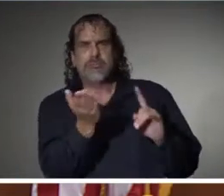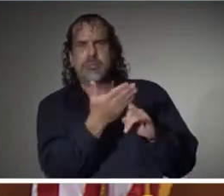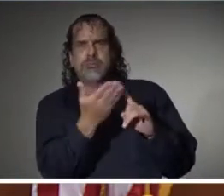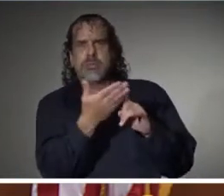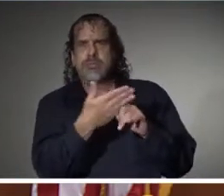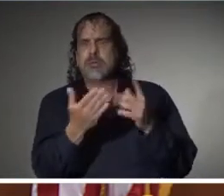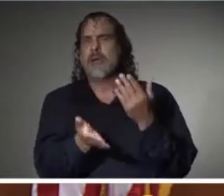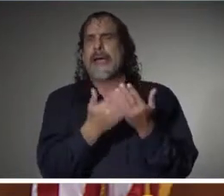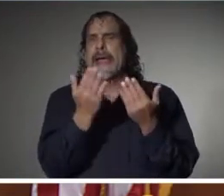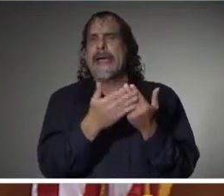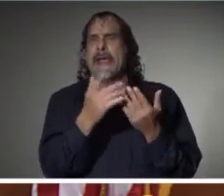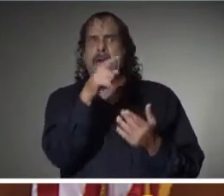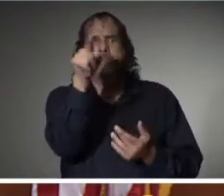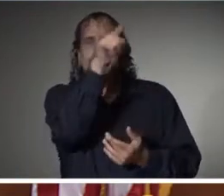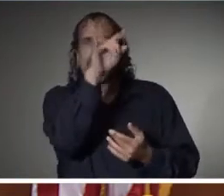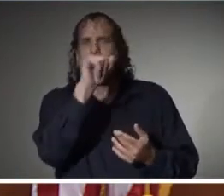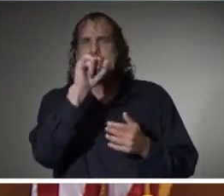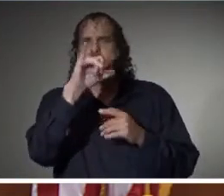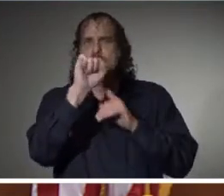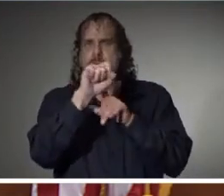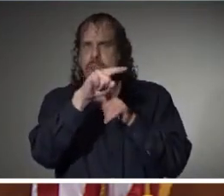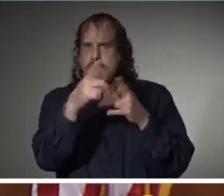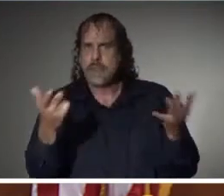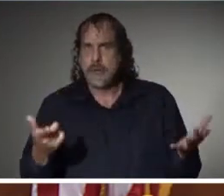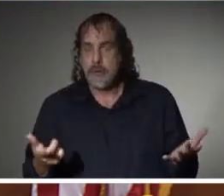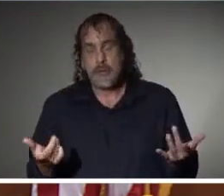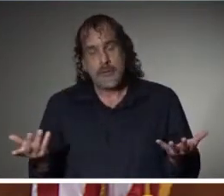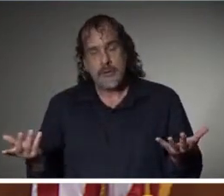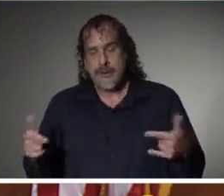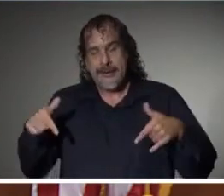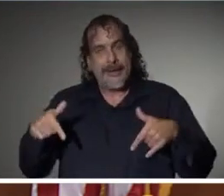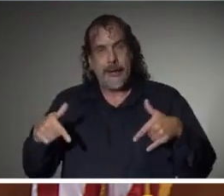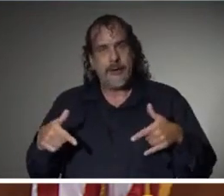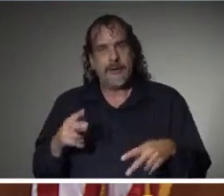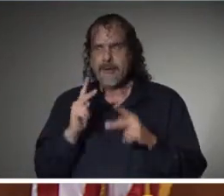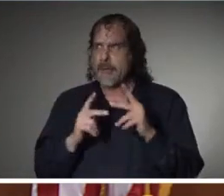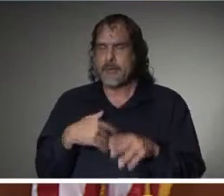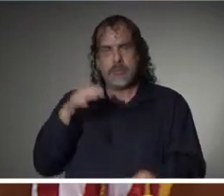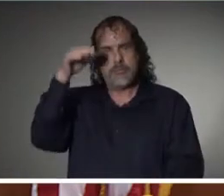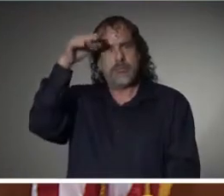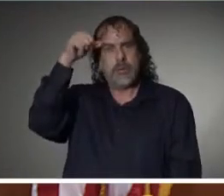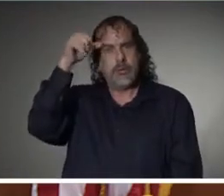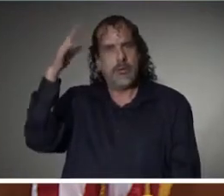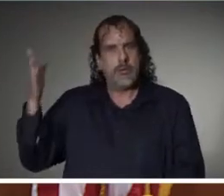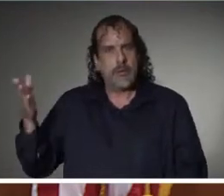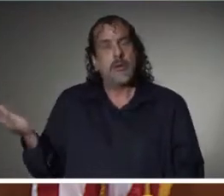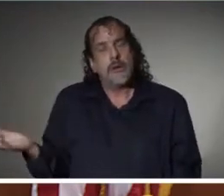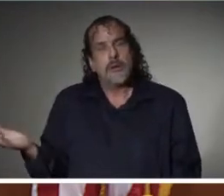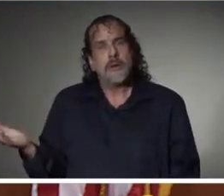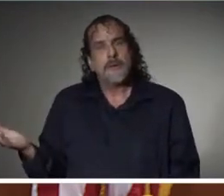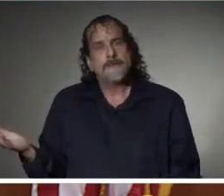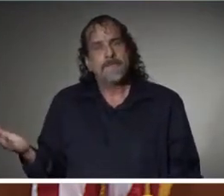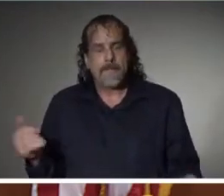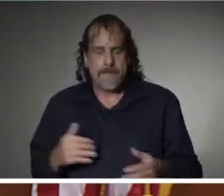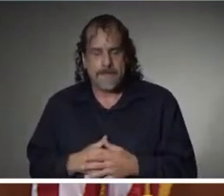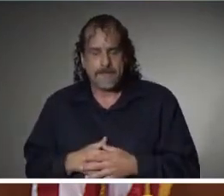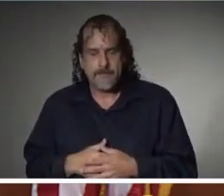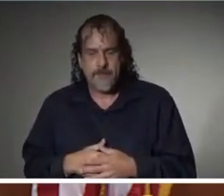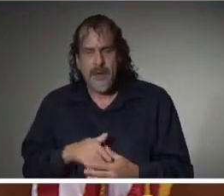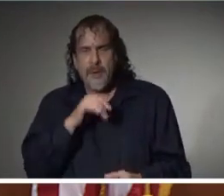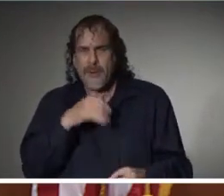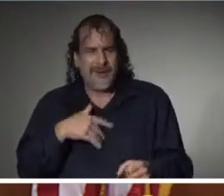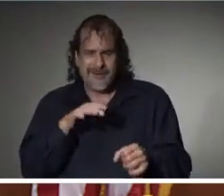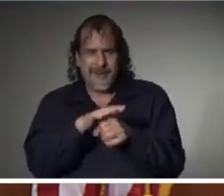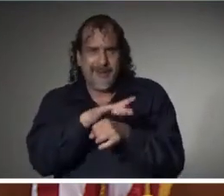their general public to wear masks than maybe we have here in America. But we're not going to have enough law